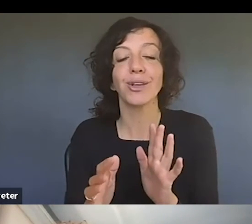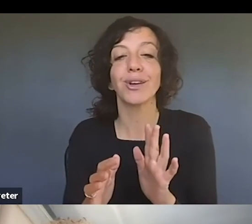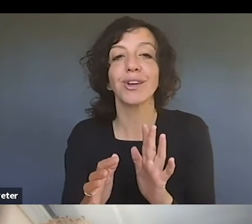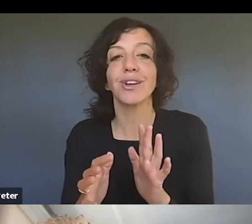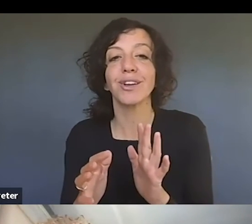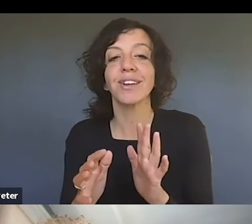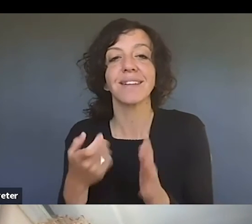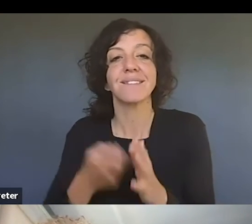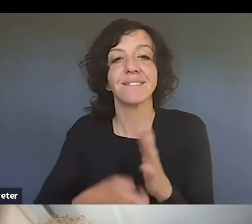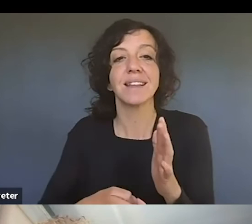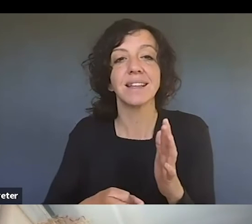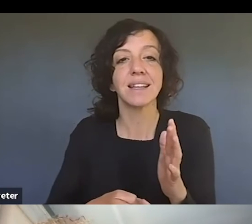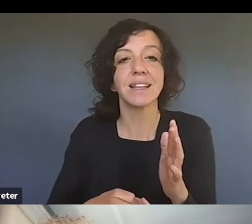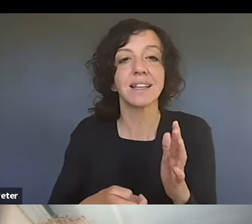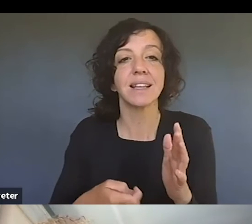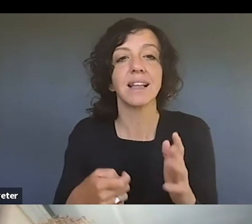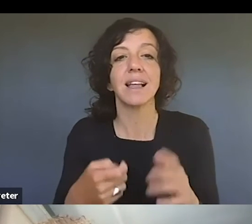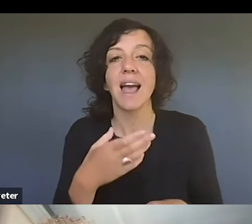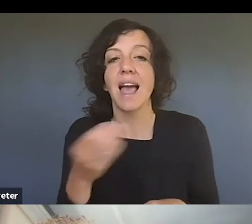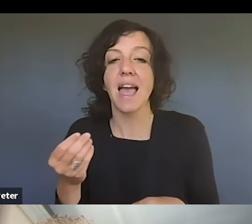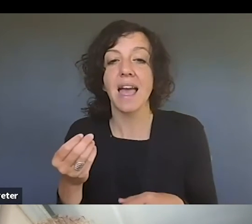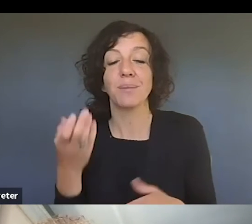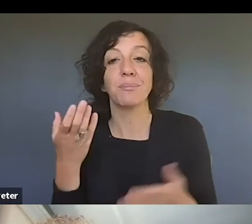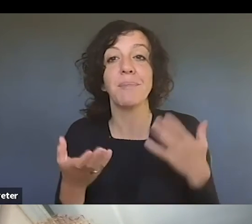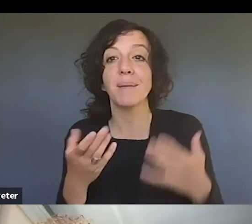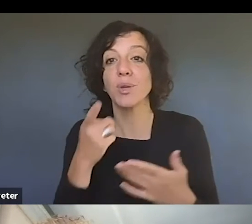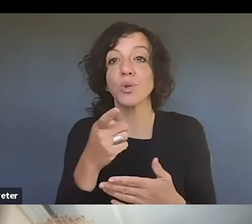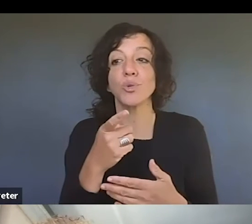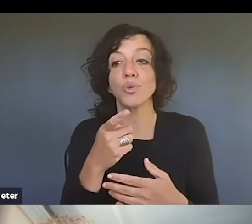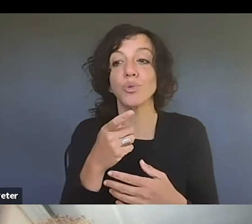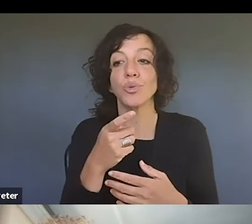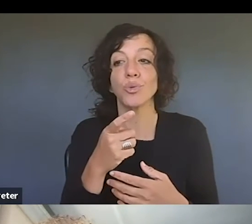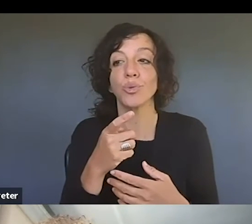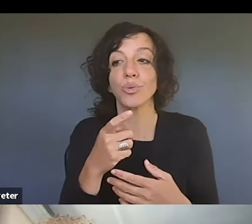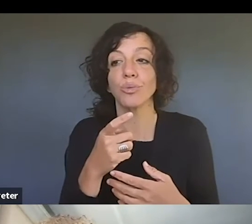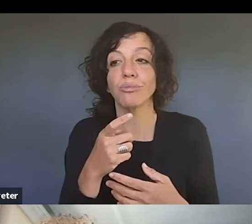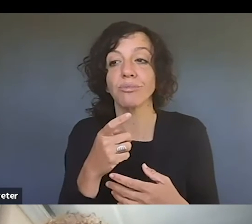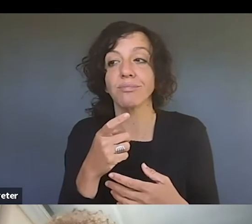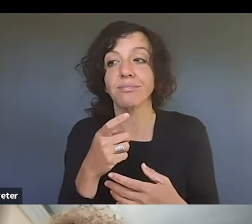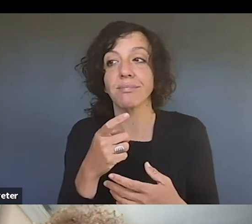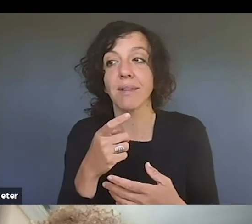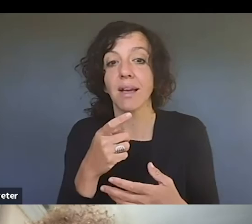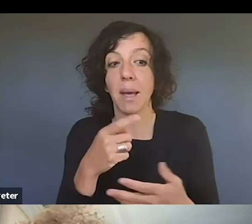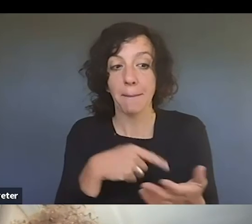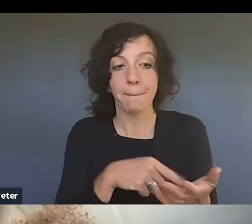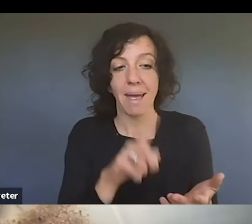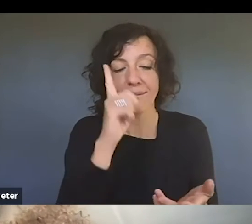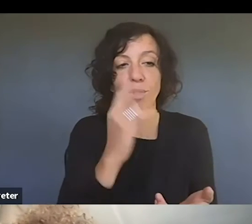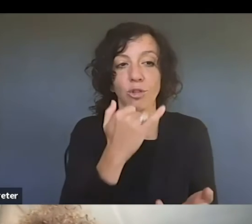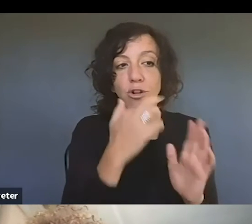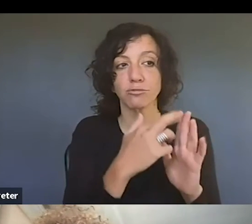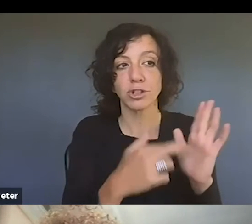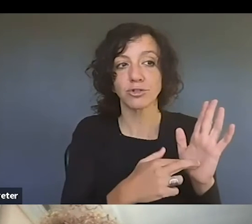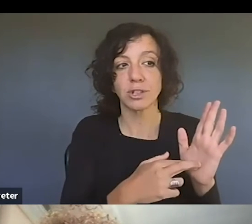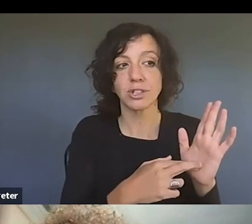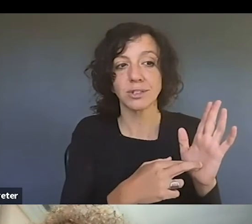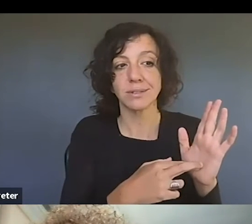really, you know, sort of like a procedural or an eligibility issue that could have been avoided had you just called us. Um, I don't want